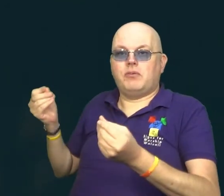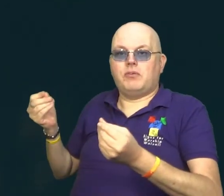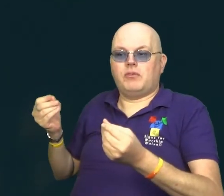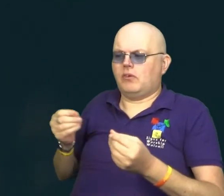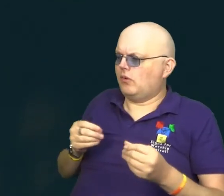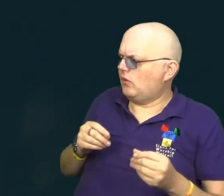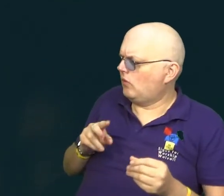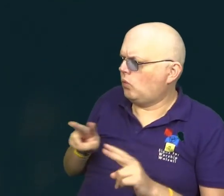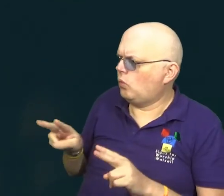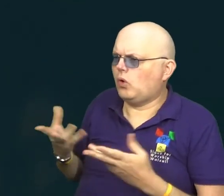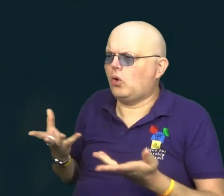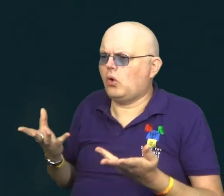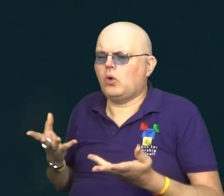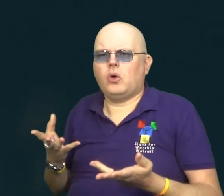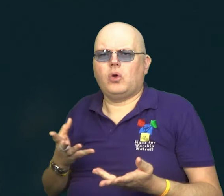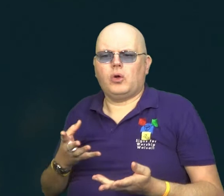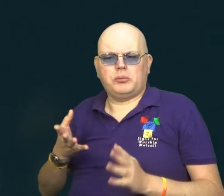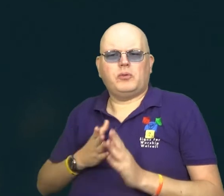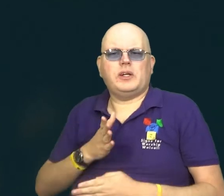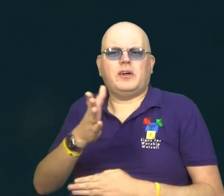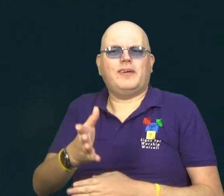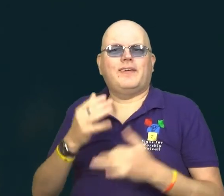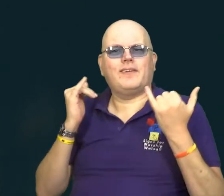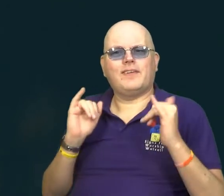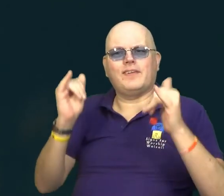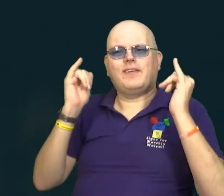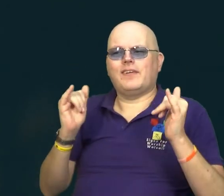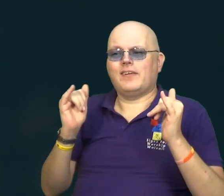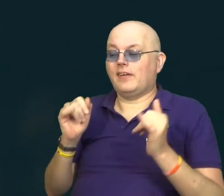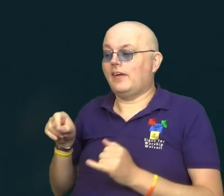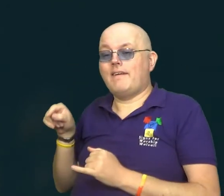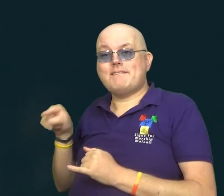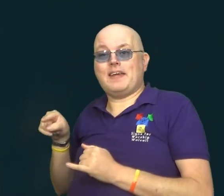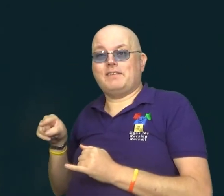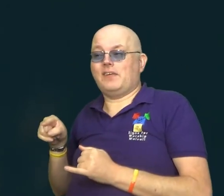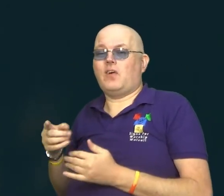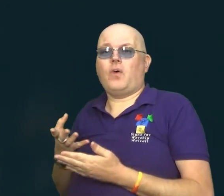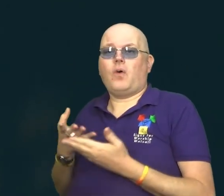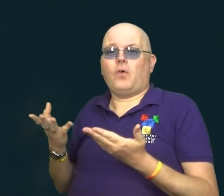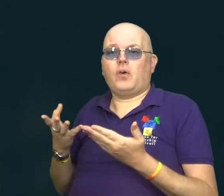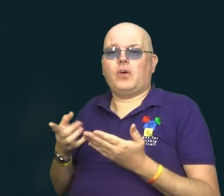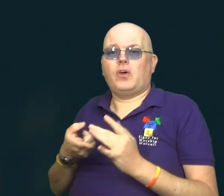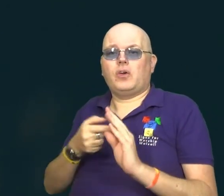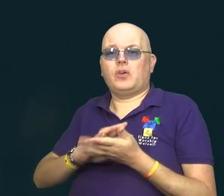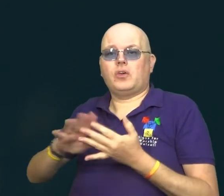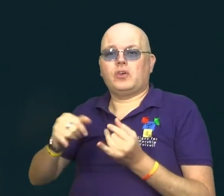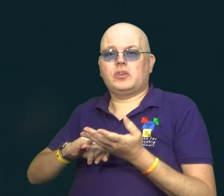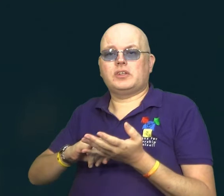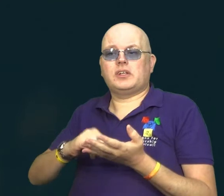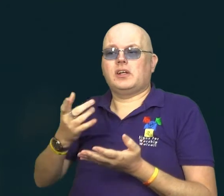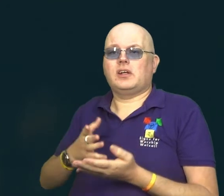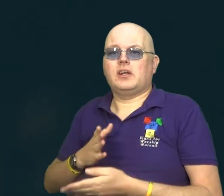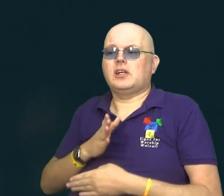not see him again, but went on his way rejoicing. Philip, however, appeared at Azotus,